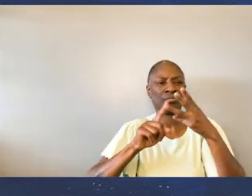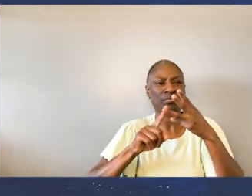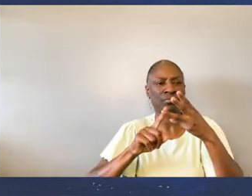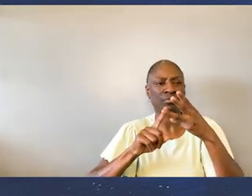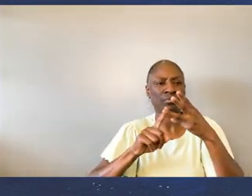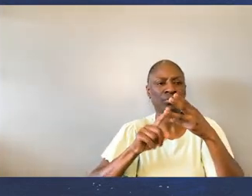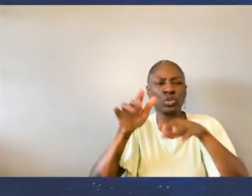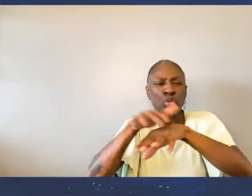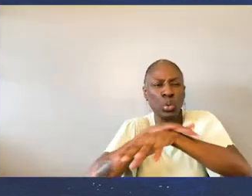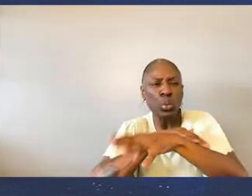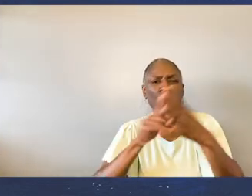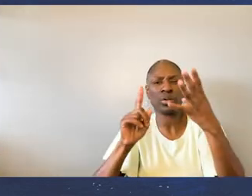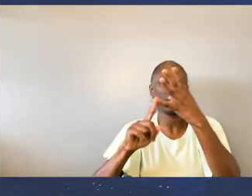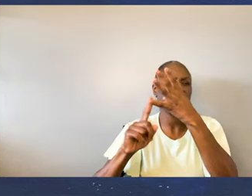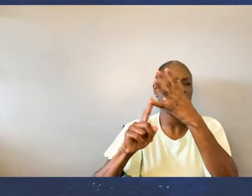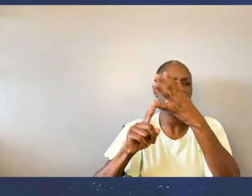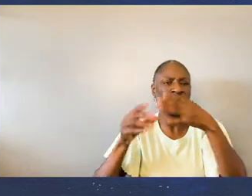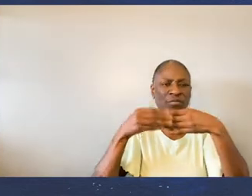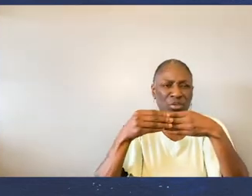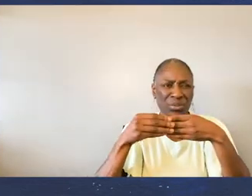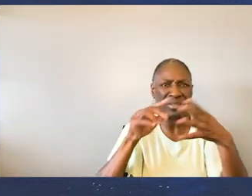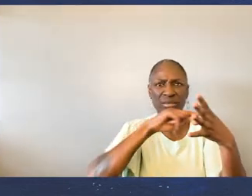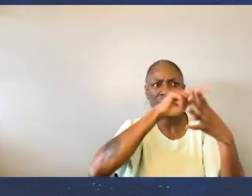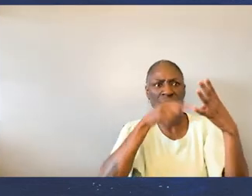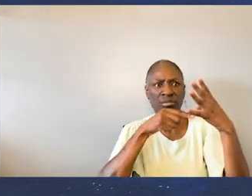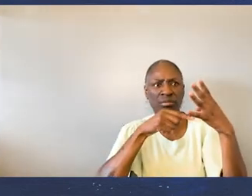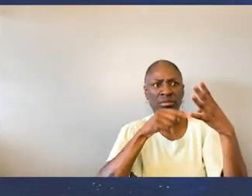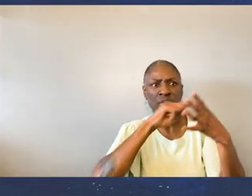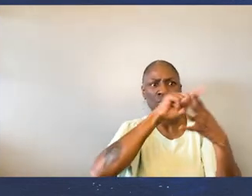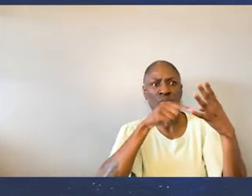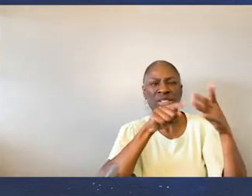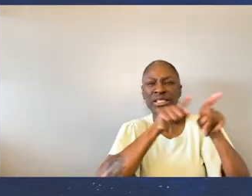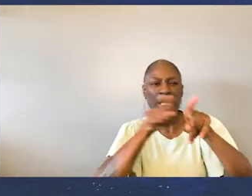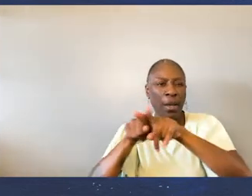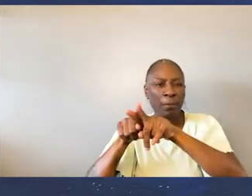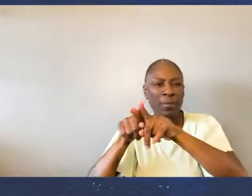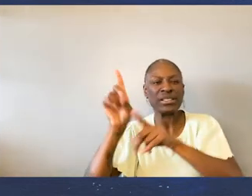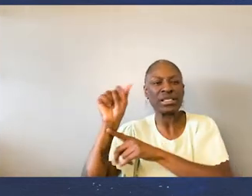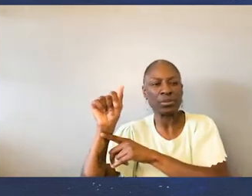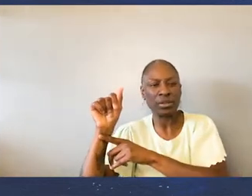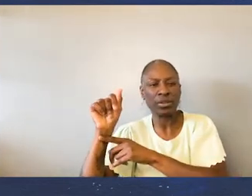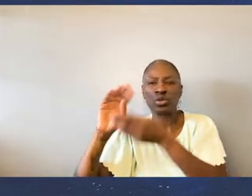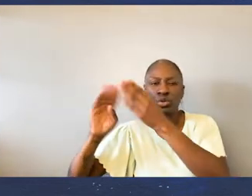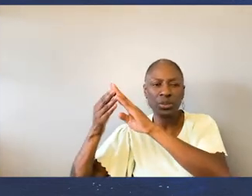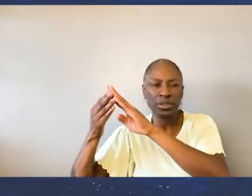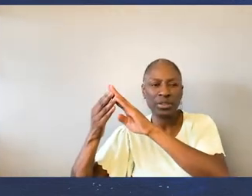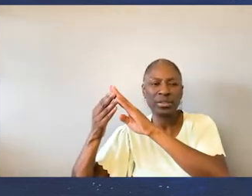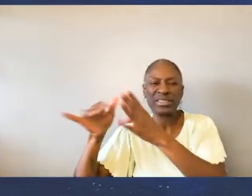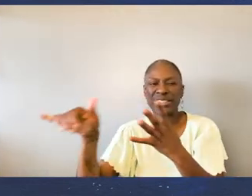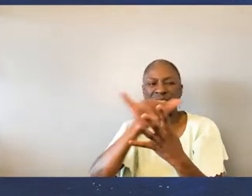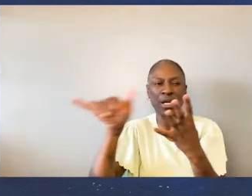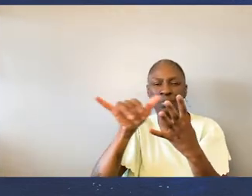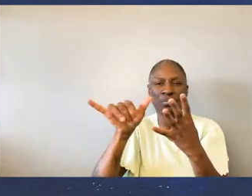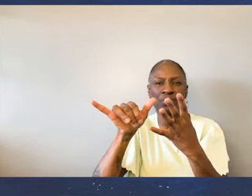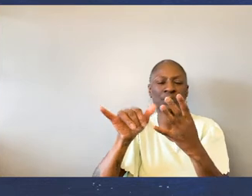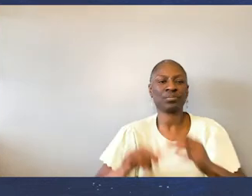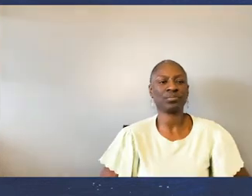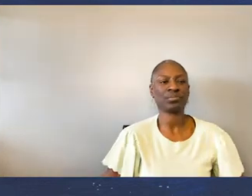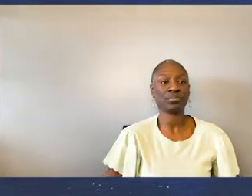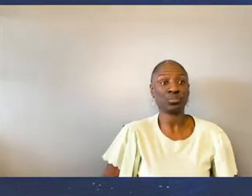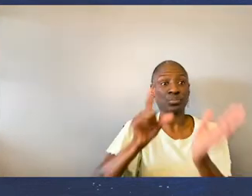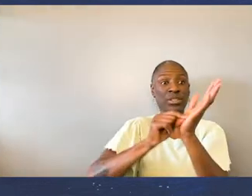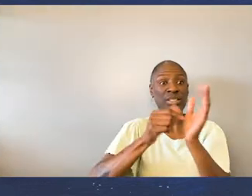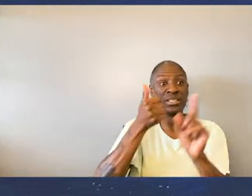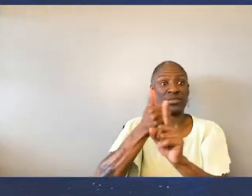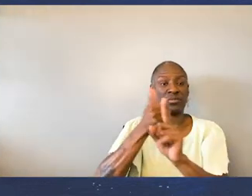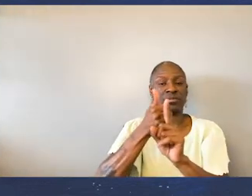is a process That celebrates Care Interdependence Slowness And flexibility Values I find In